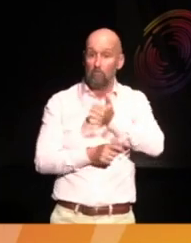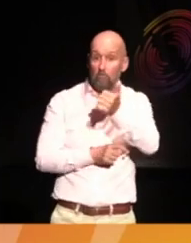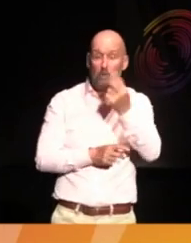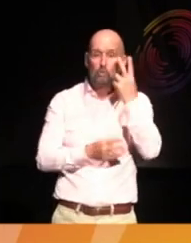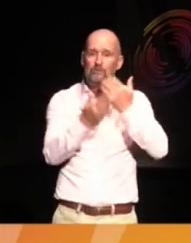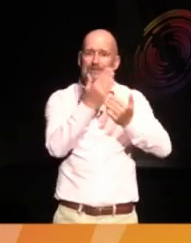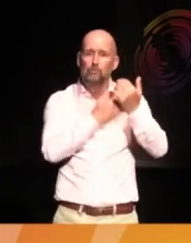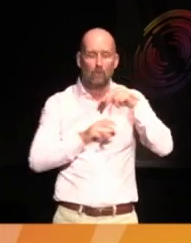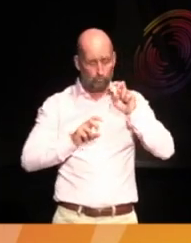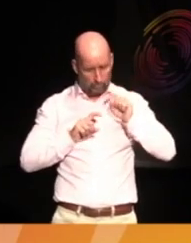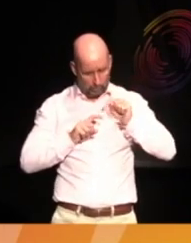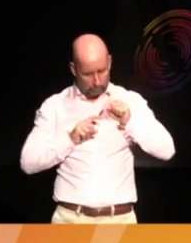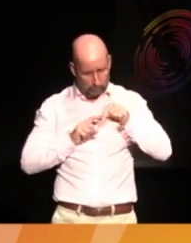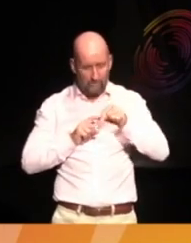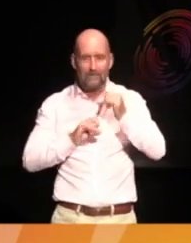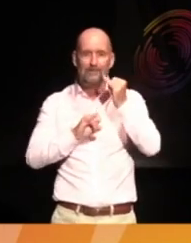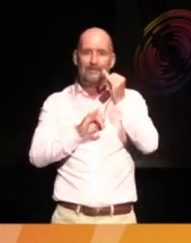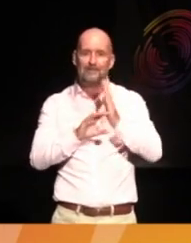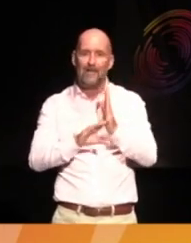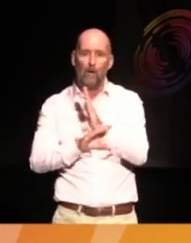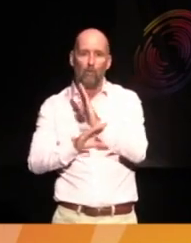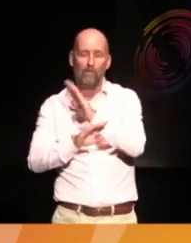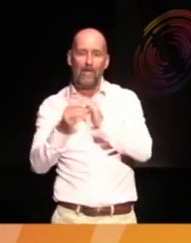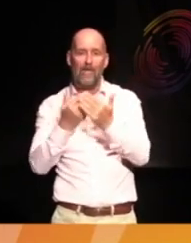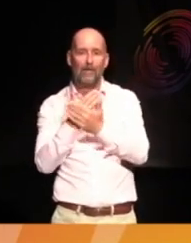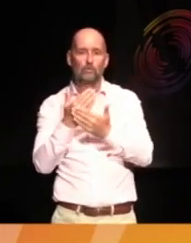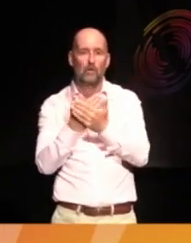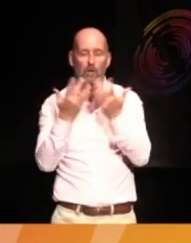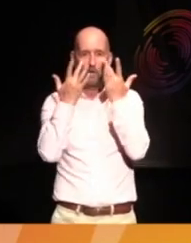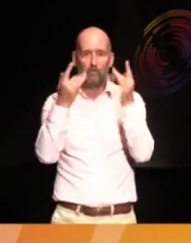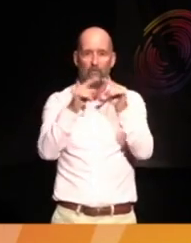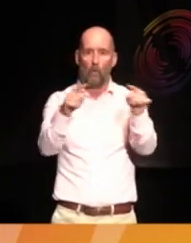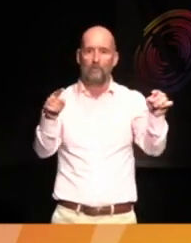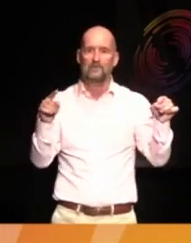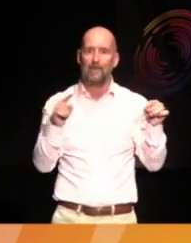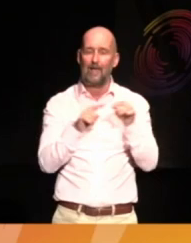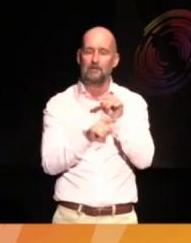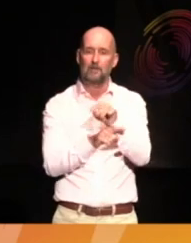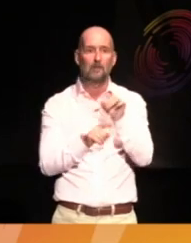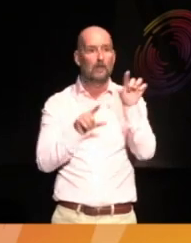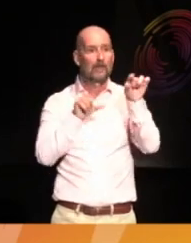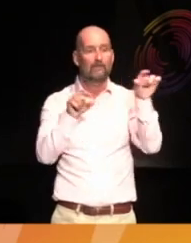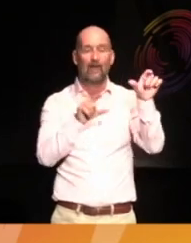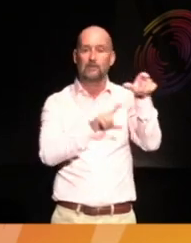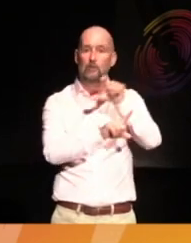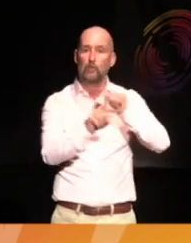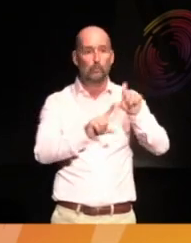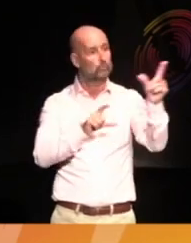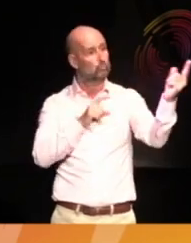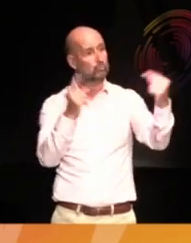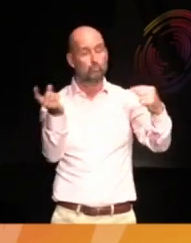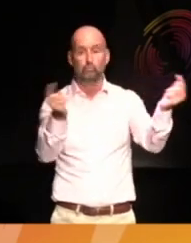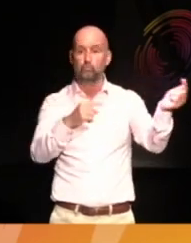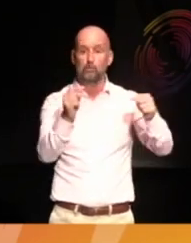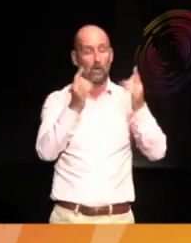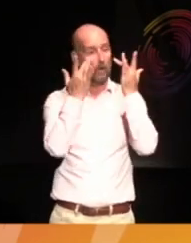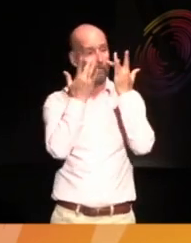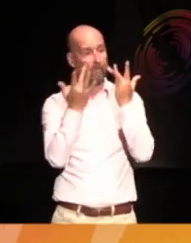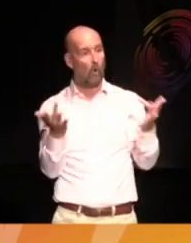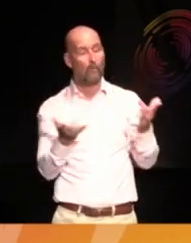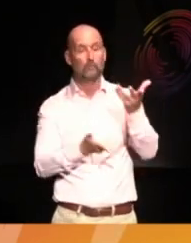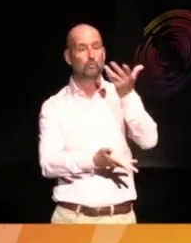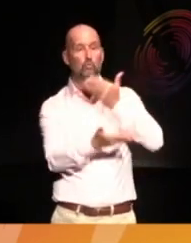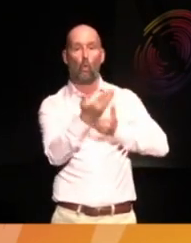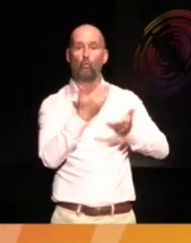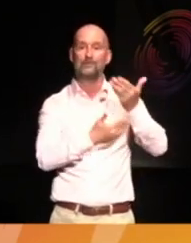traditional chronology of South Asia, with a performance space at the heart of it, where we invite communities in to do performances and tell